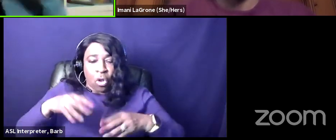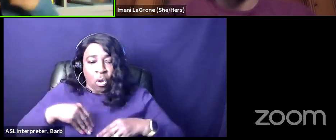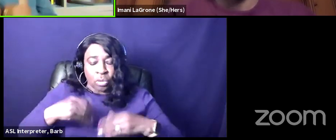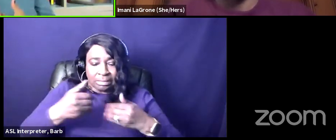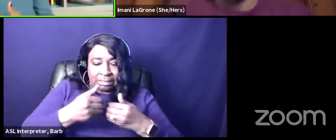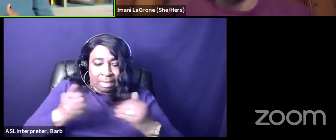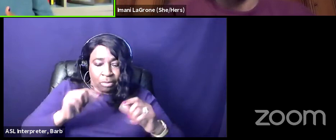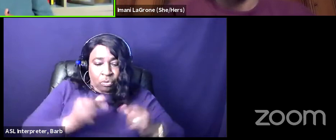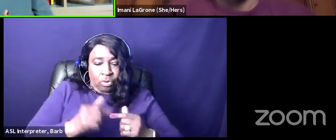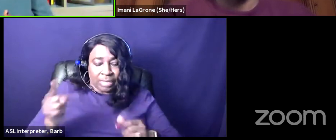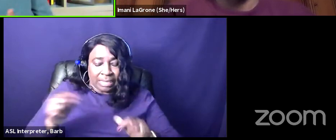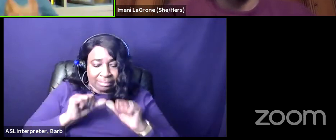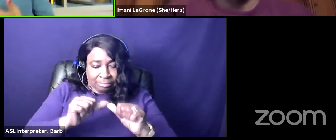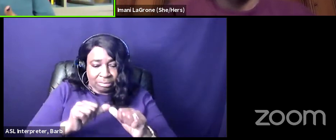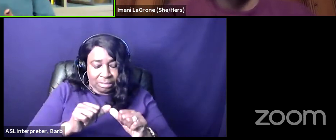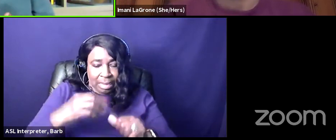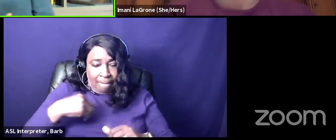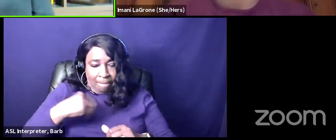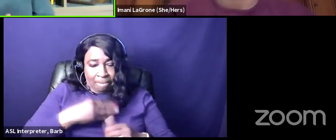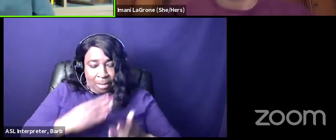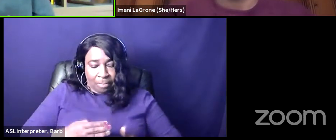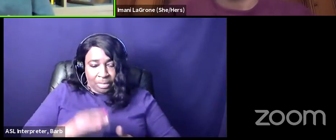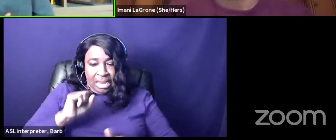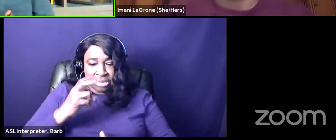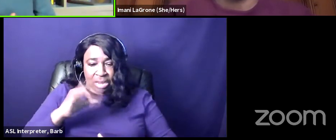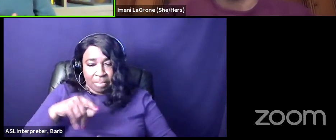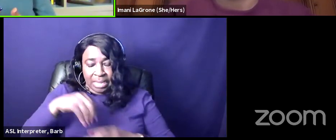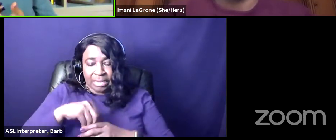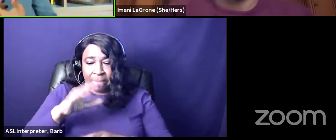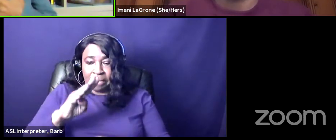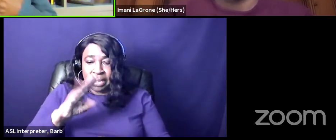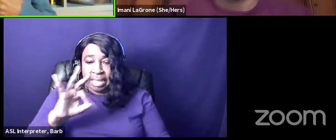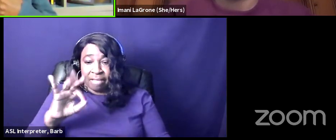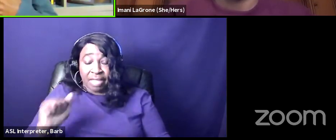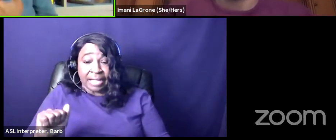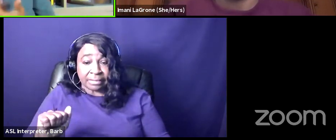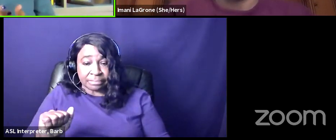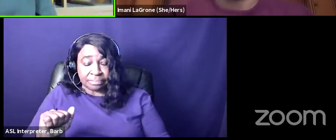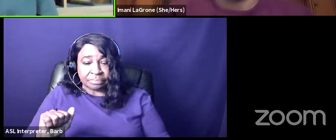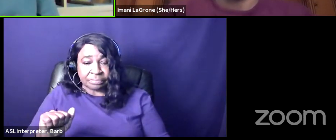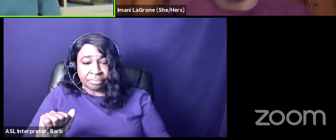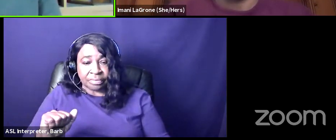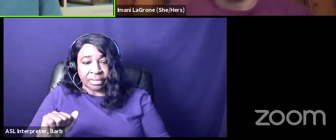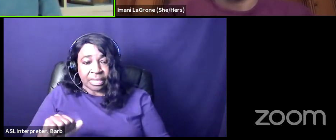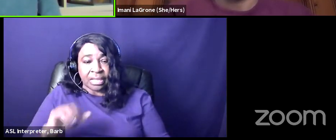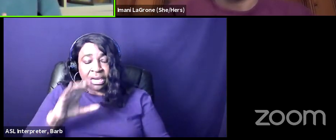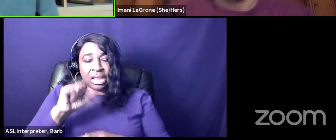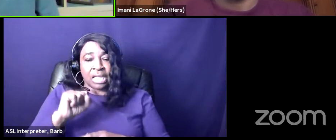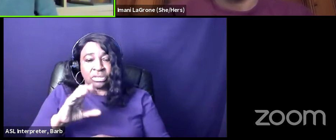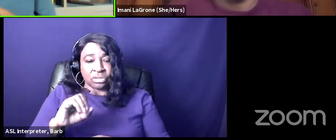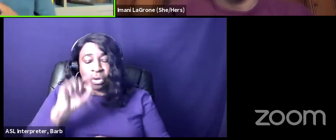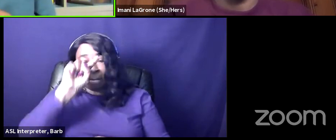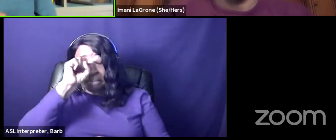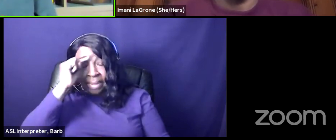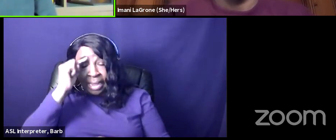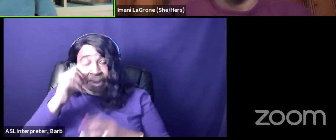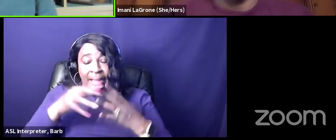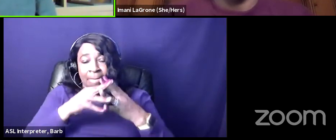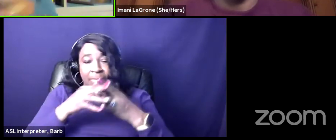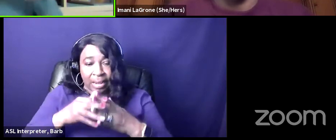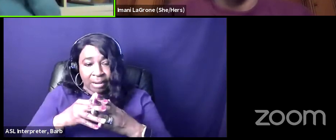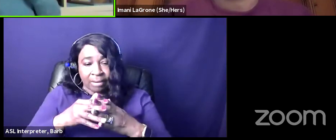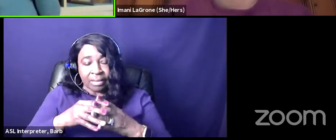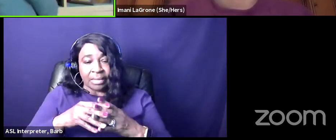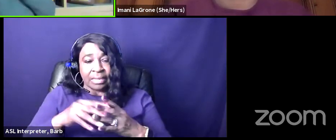still maintain membership though in the in the bsa basically so the and there were so few black americans in the actual